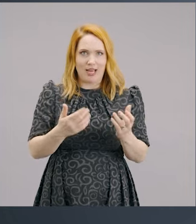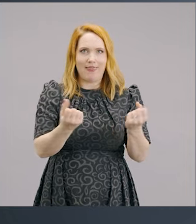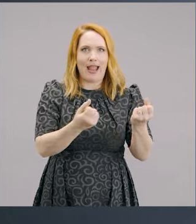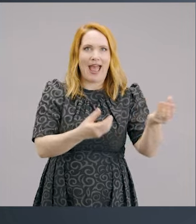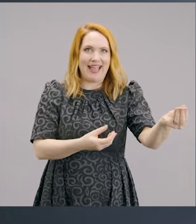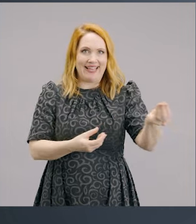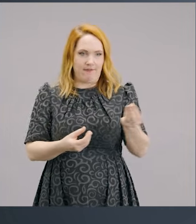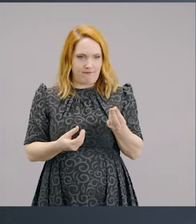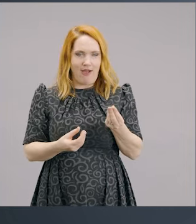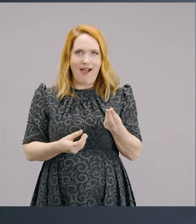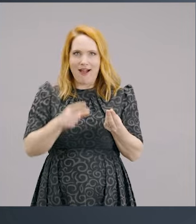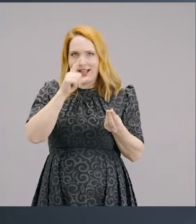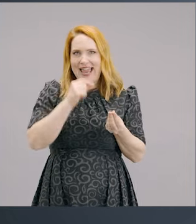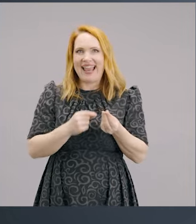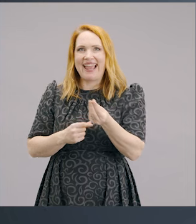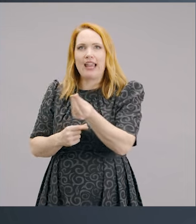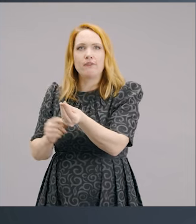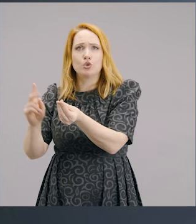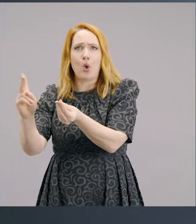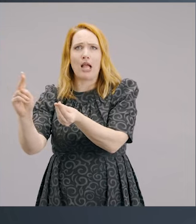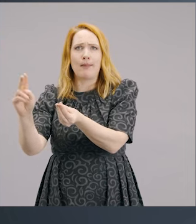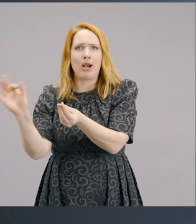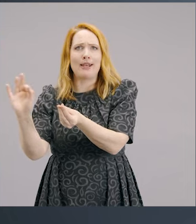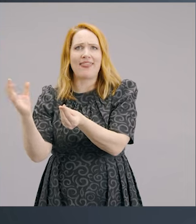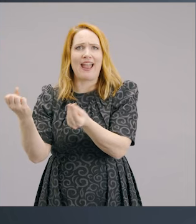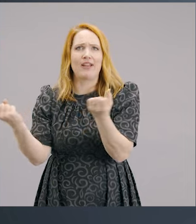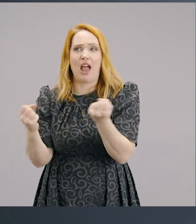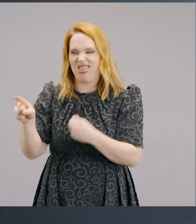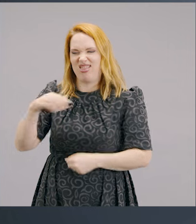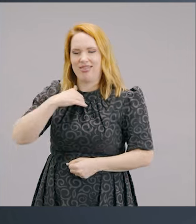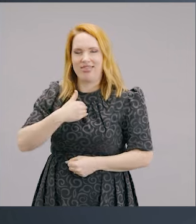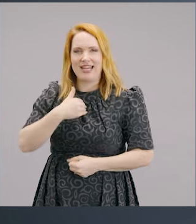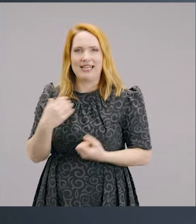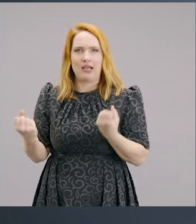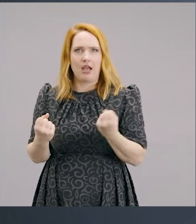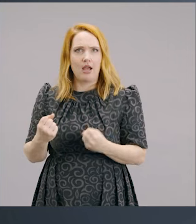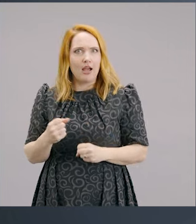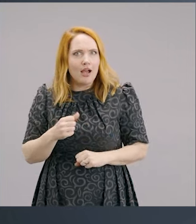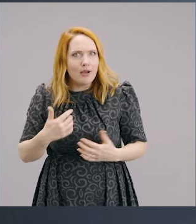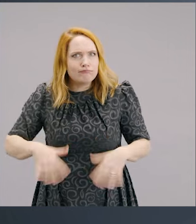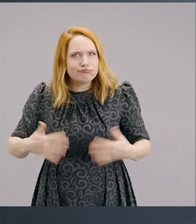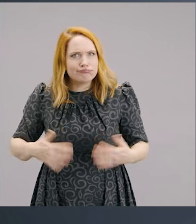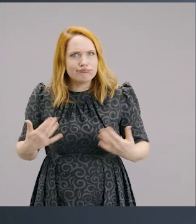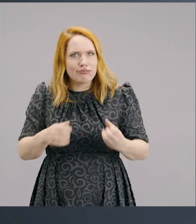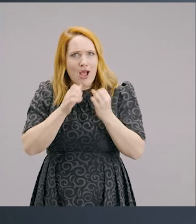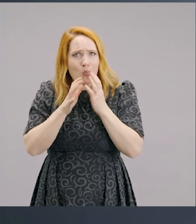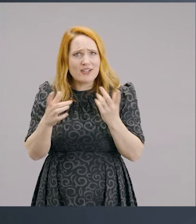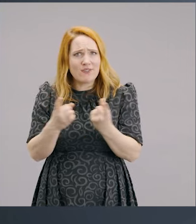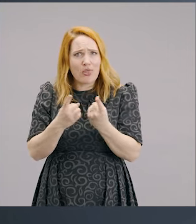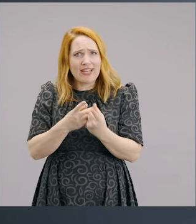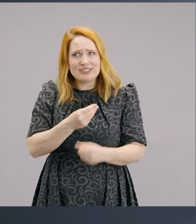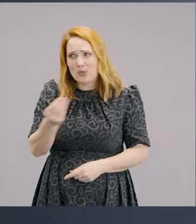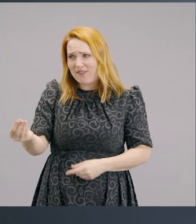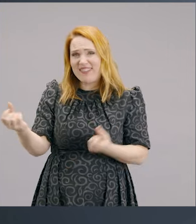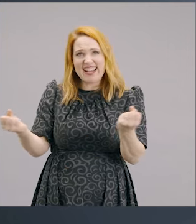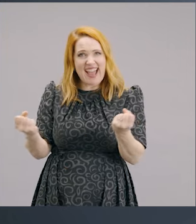a church, we were able to give that car to a couple who have not owned a car, who need a car. Isn't that a wonderful